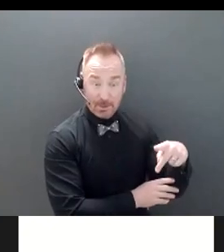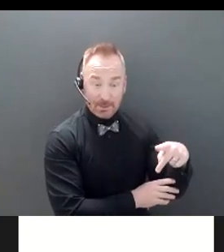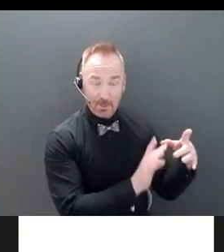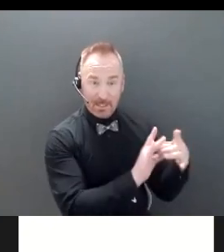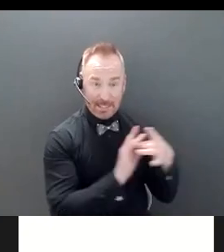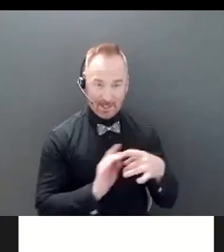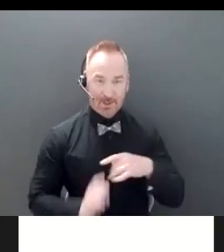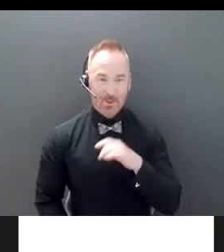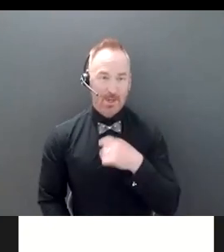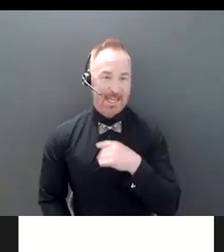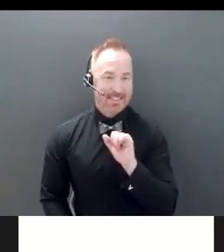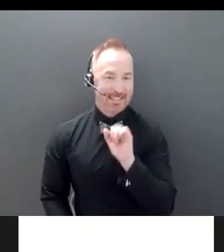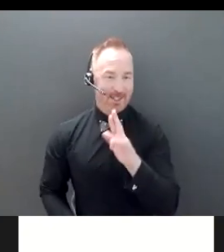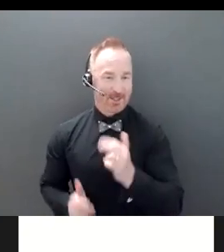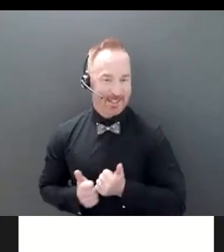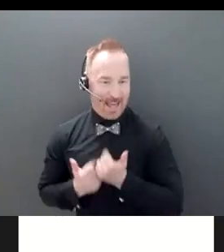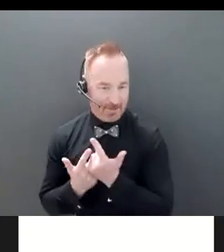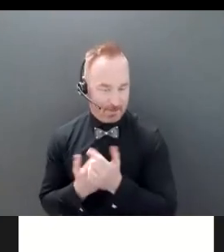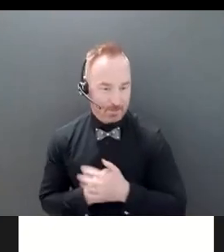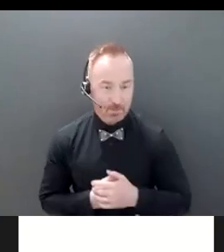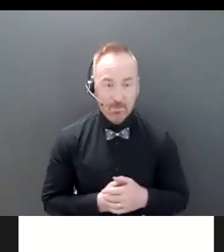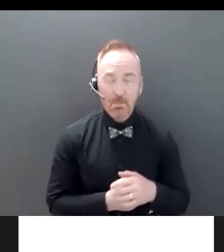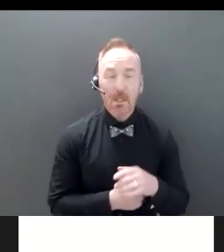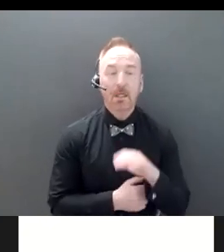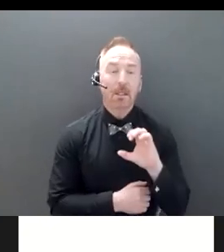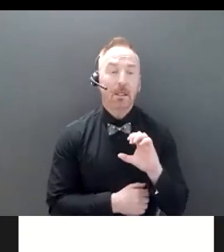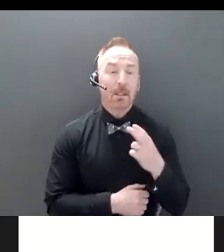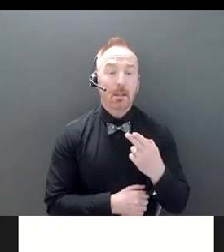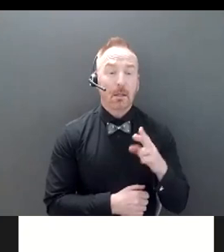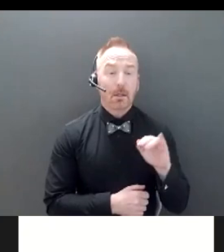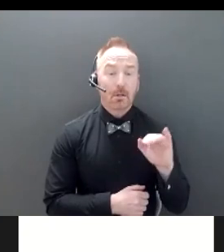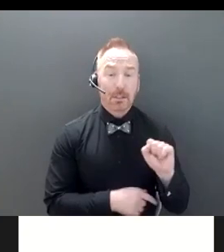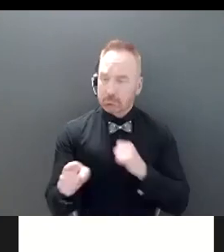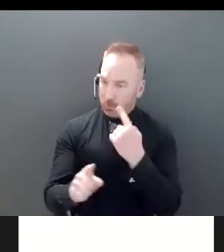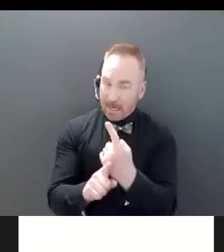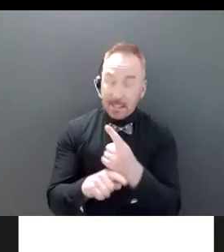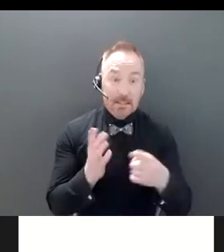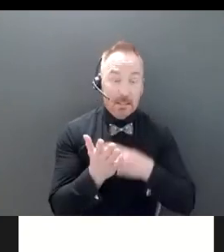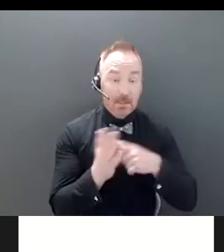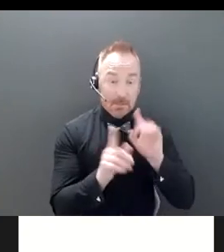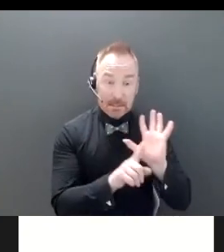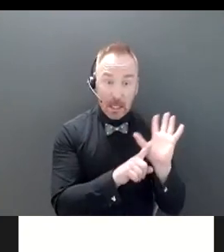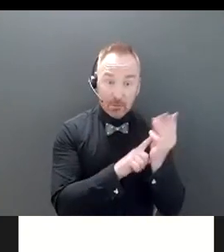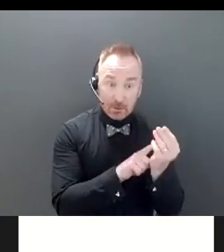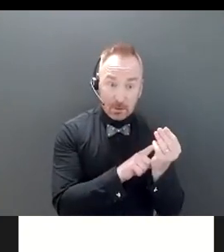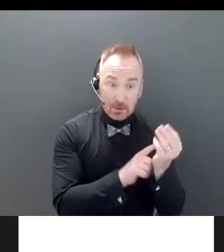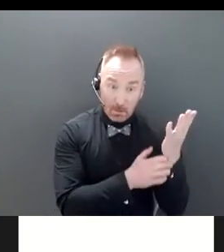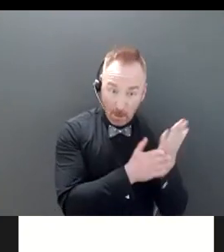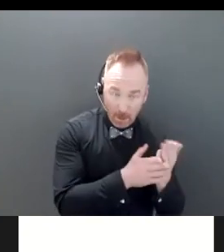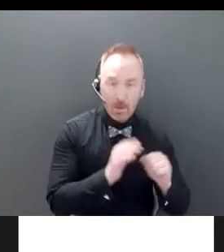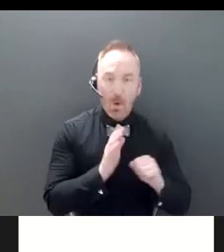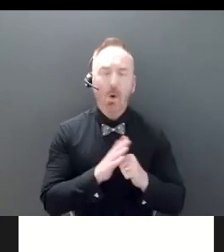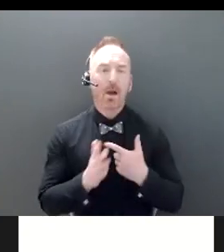Certainly, I know, and you're right, it sometimes it is a cultural thing and sometimes it's even comfort level discussing finances.